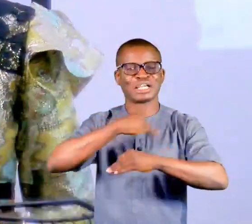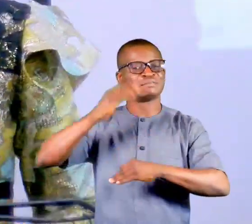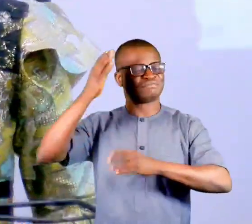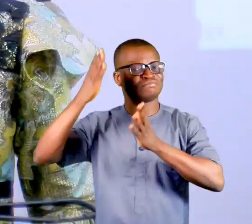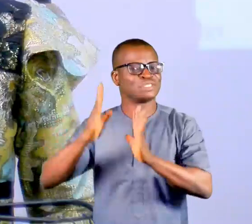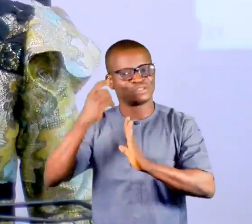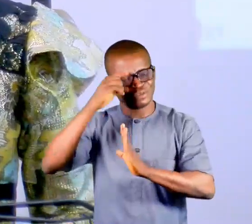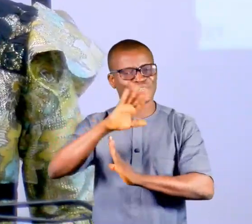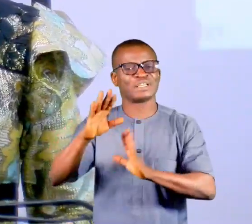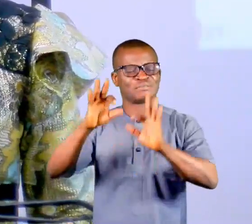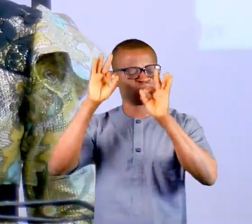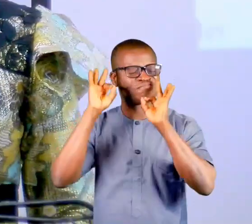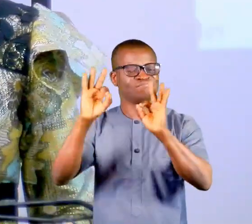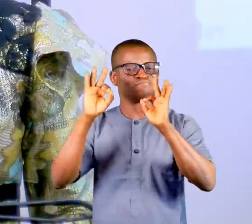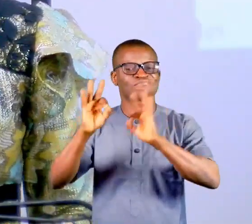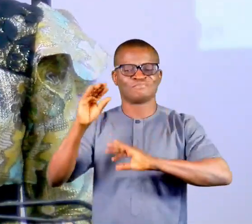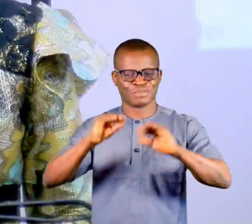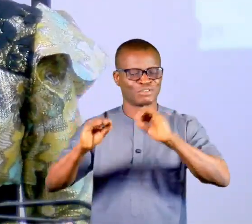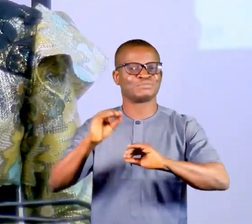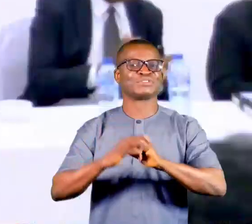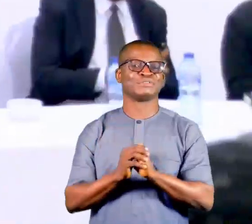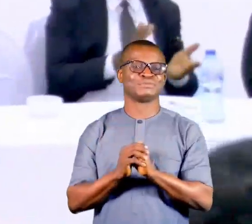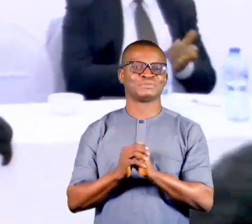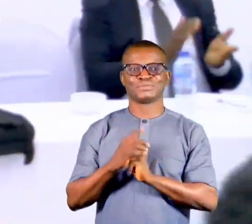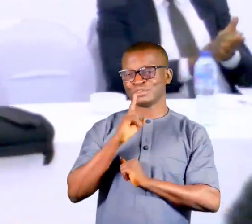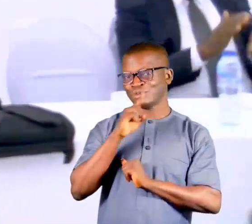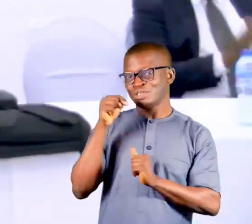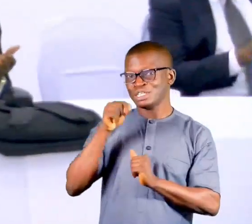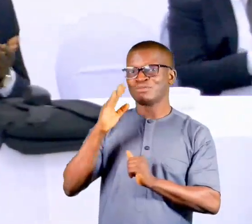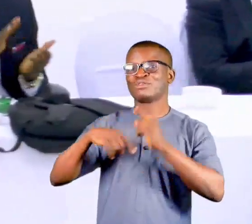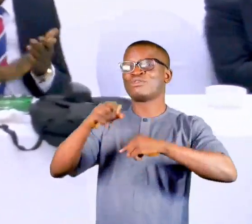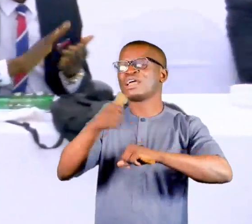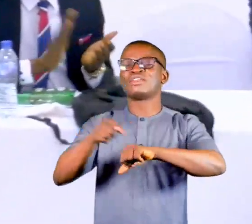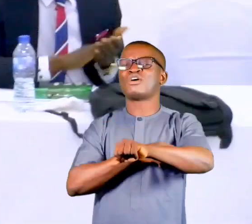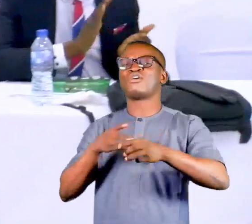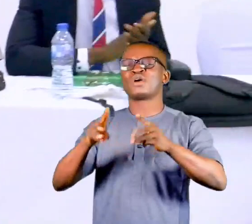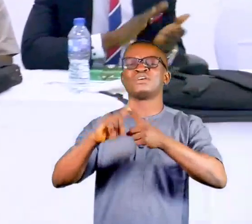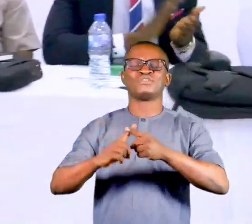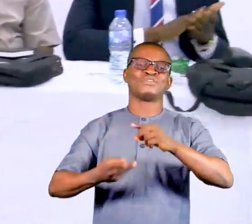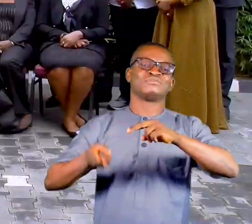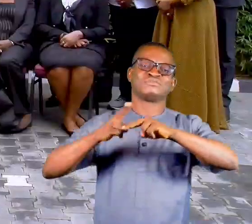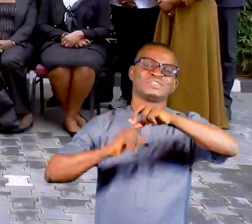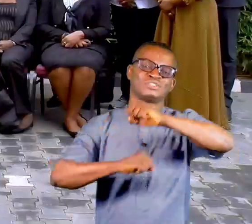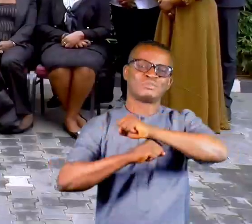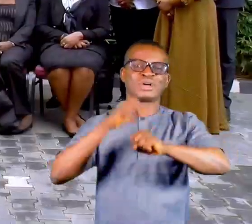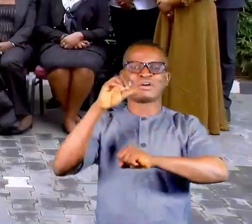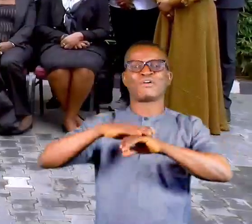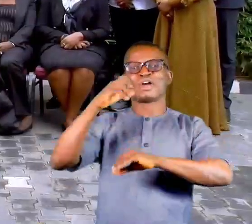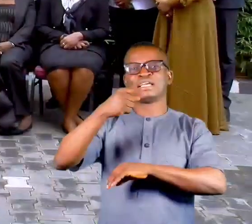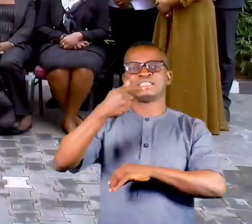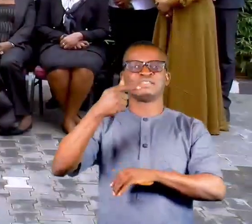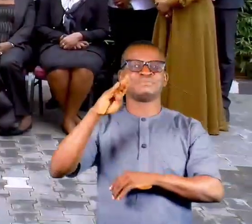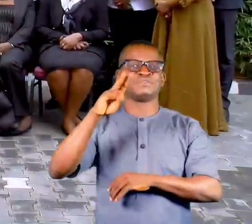and facilitators for their invaluable contributions. The retreat will go a long way in enhancing the prosecution of SGBV